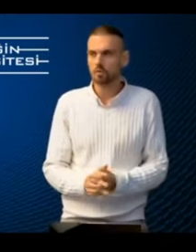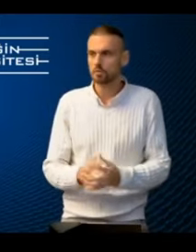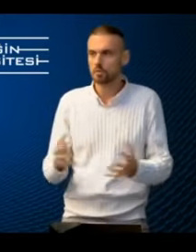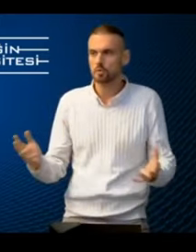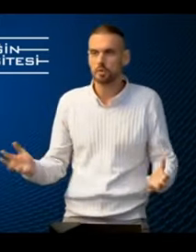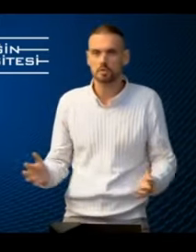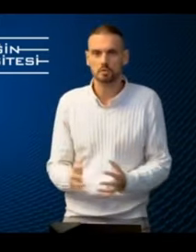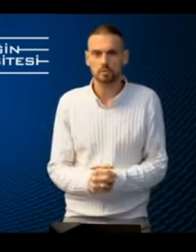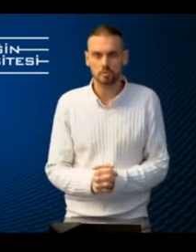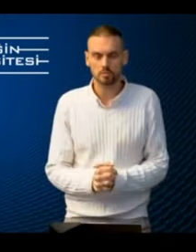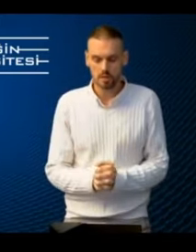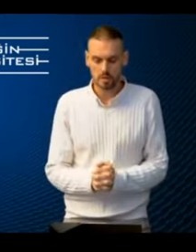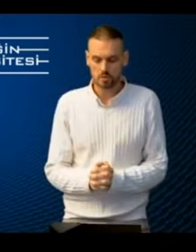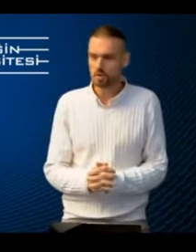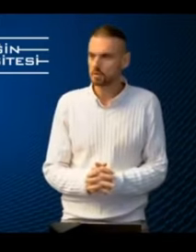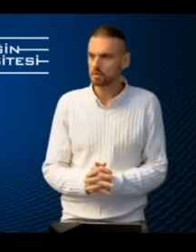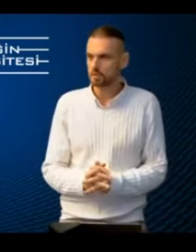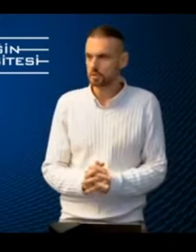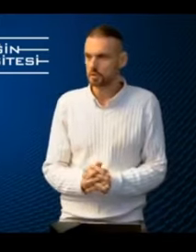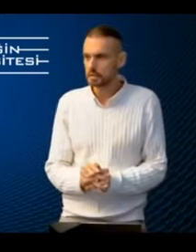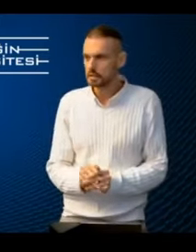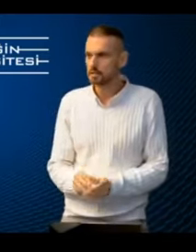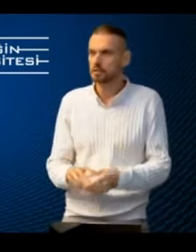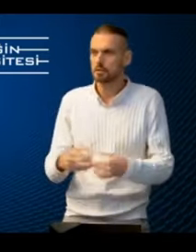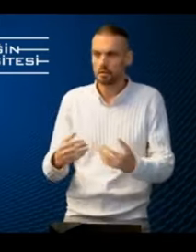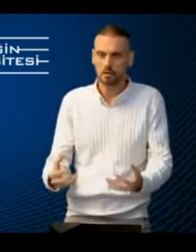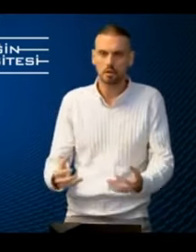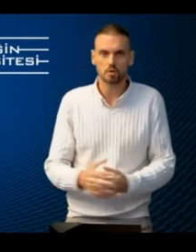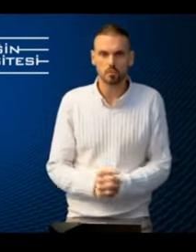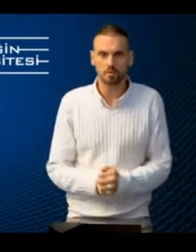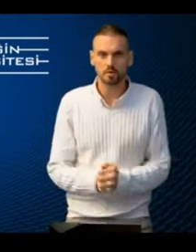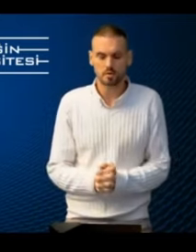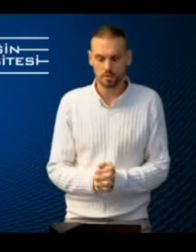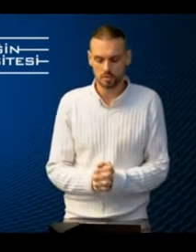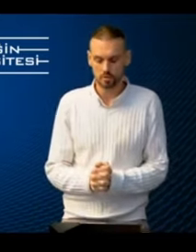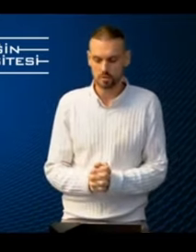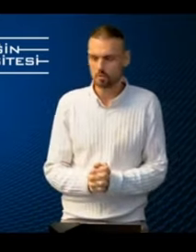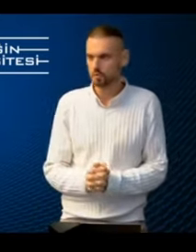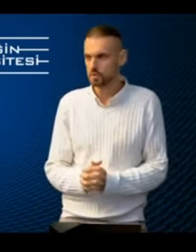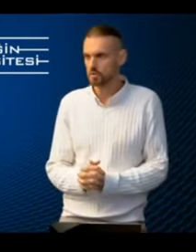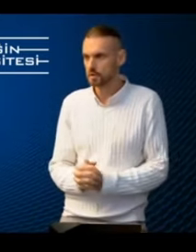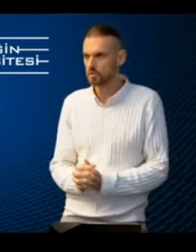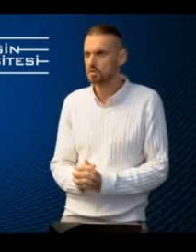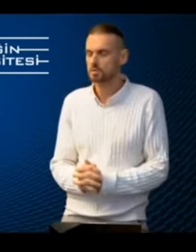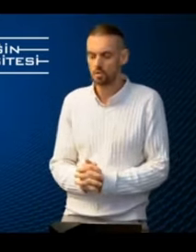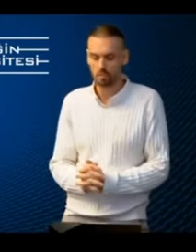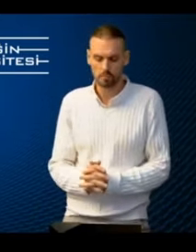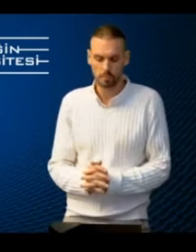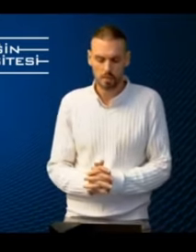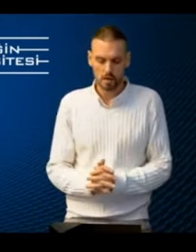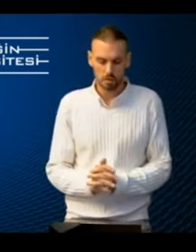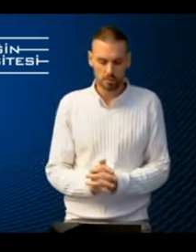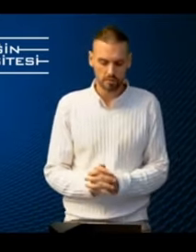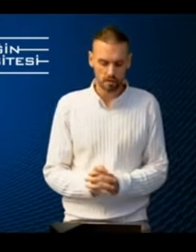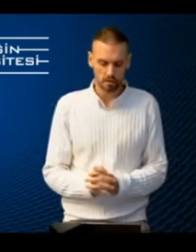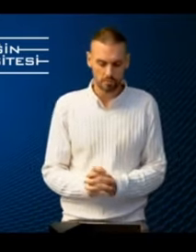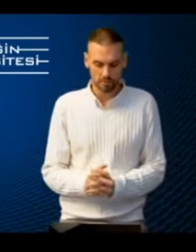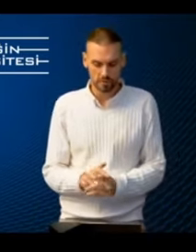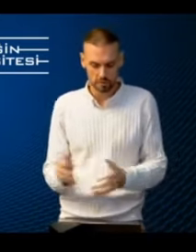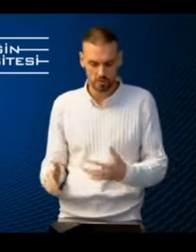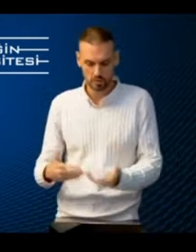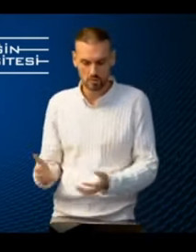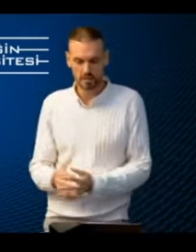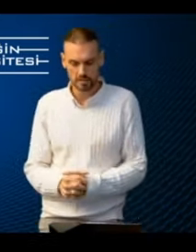All of the occupational groups struggle to fill in job positions with new, fresh graduates or with